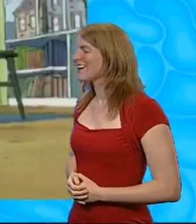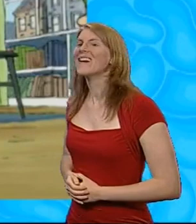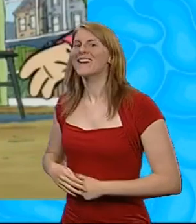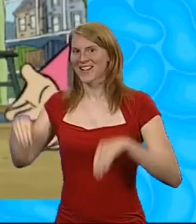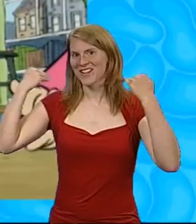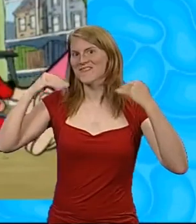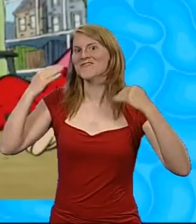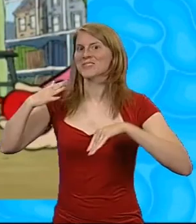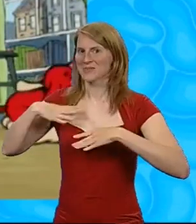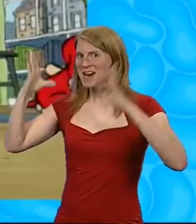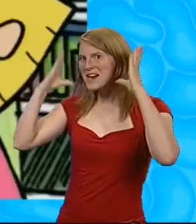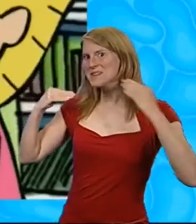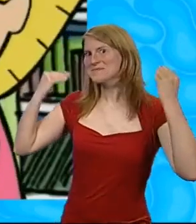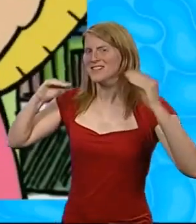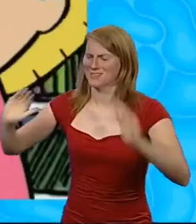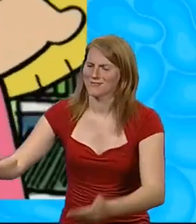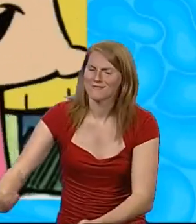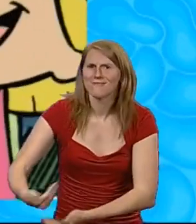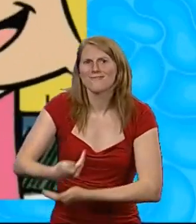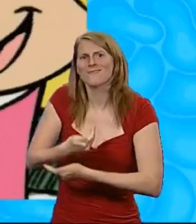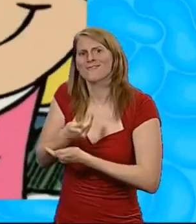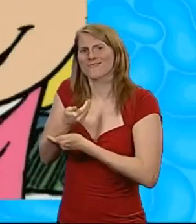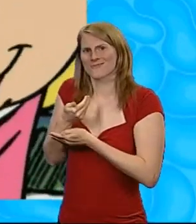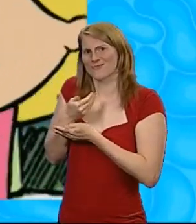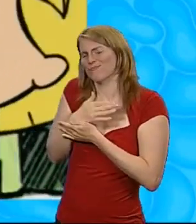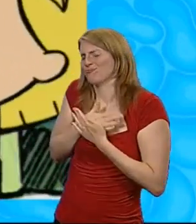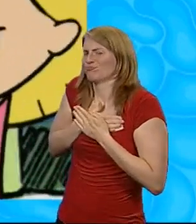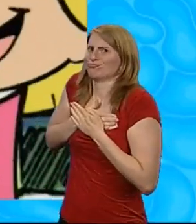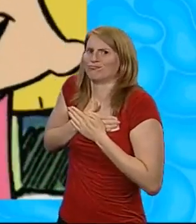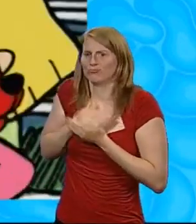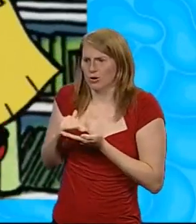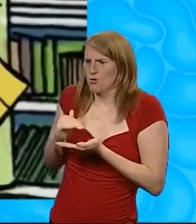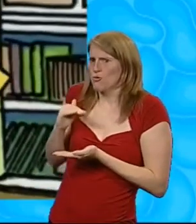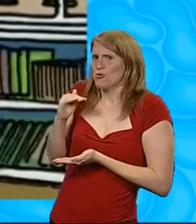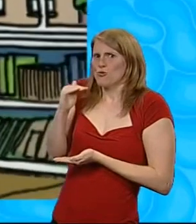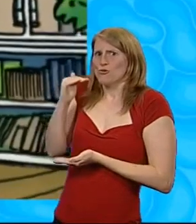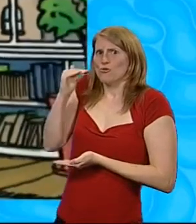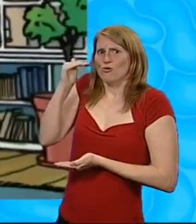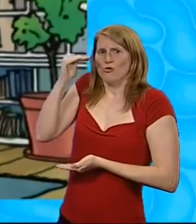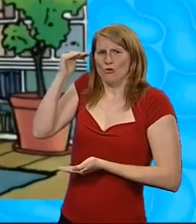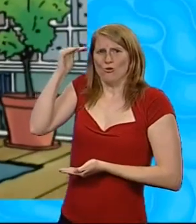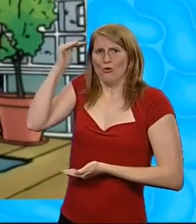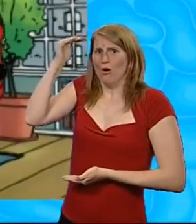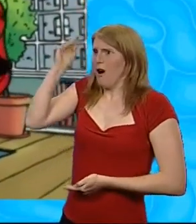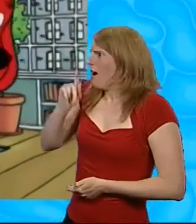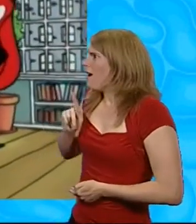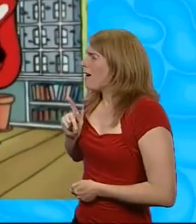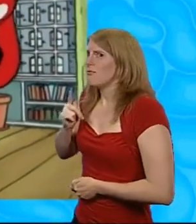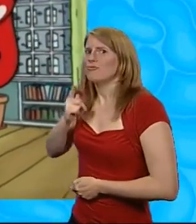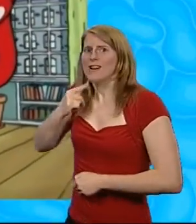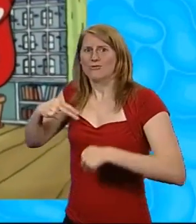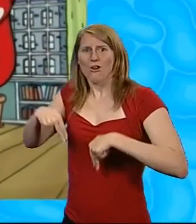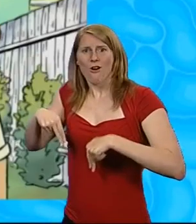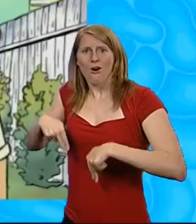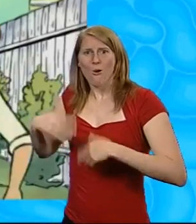Emily, so she chose him for her own. And her love made Clifford grow so